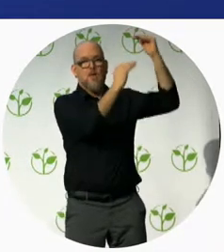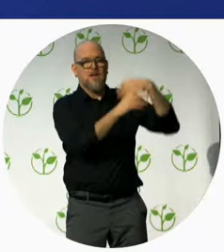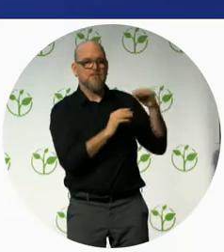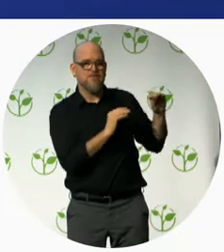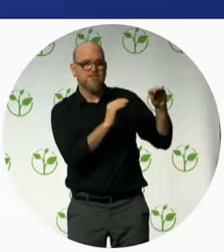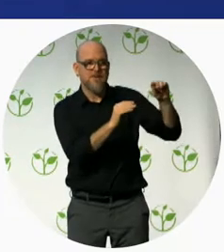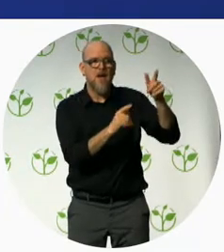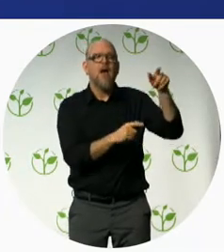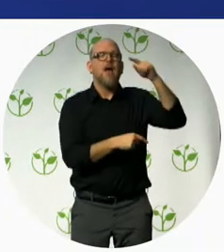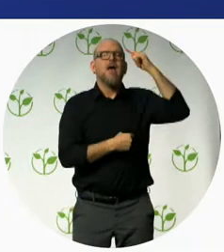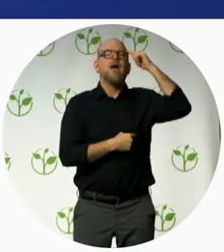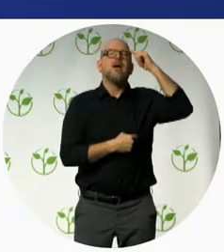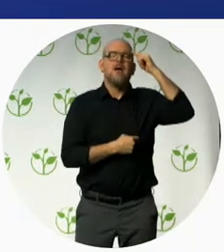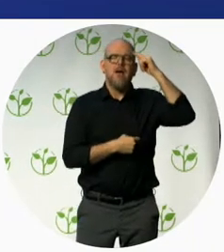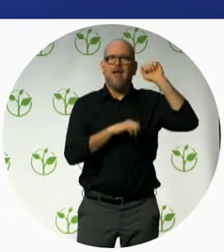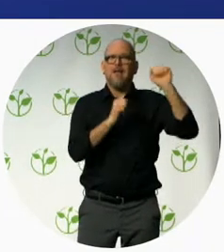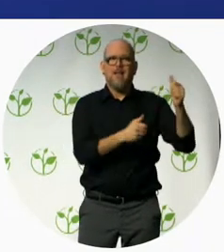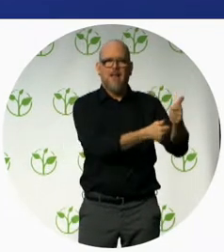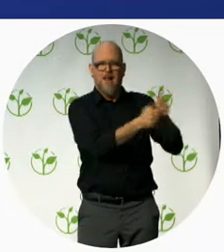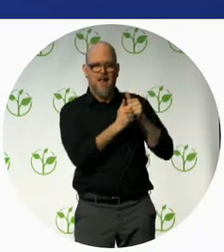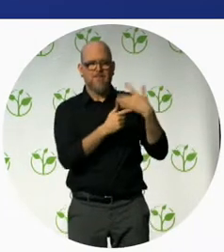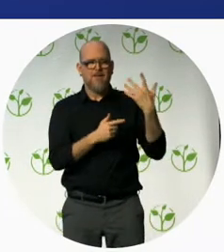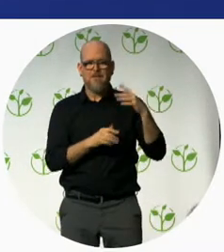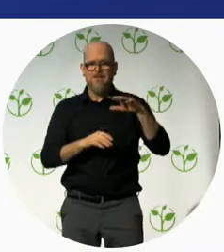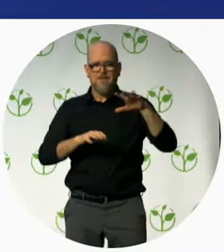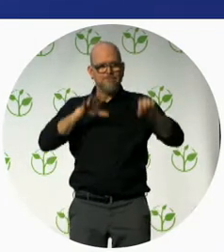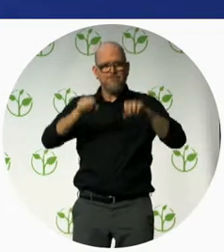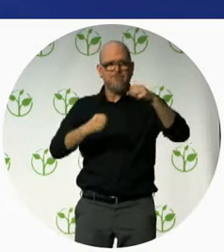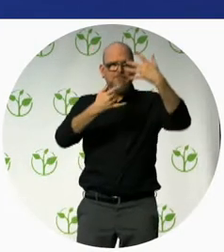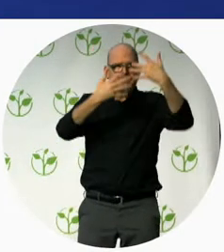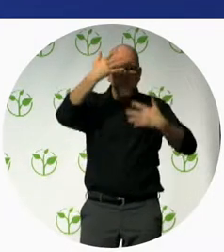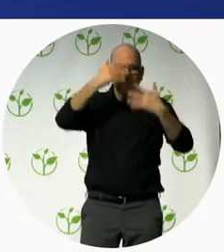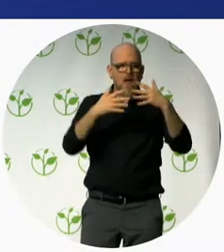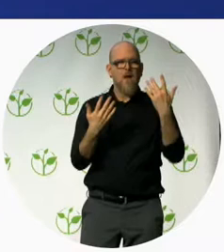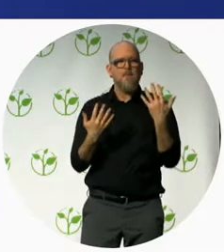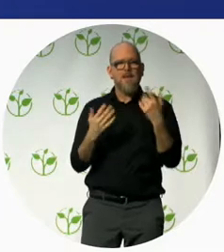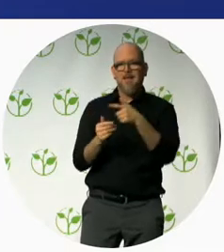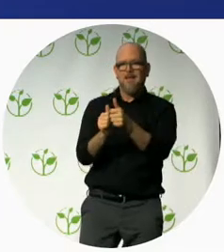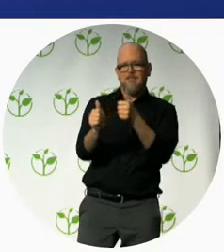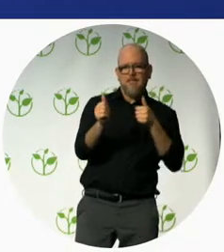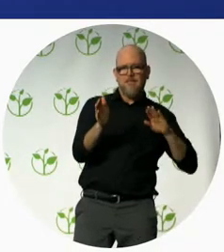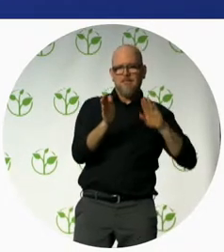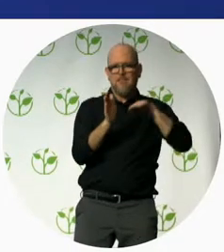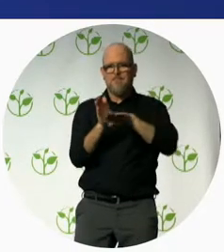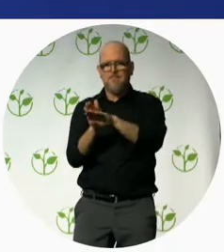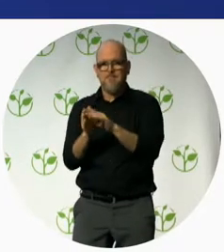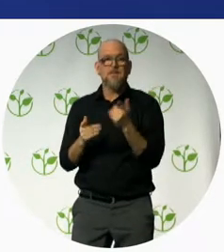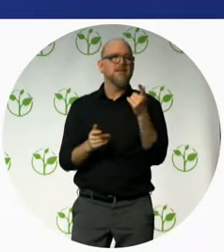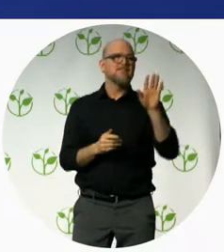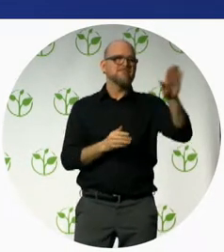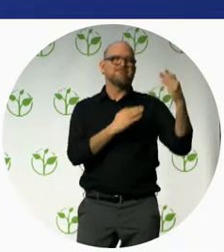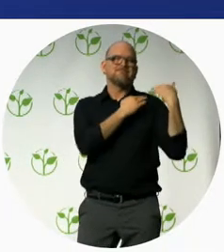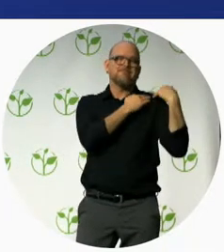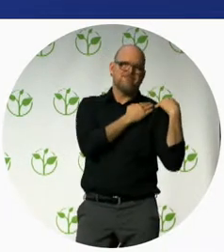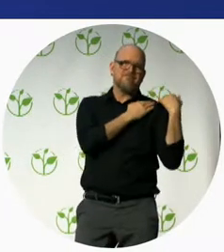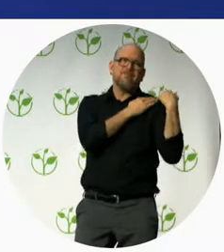a home based monitoring child done by the mothers and I mean assisted by